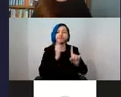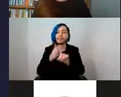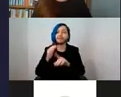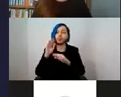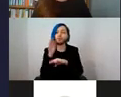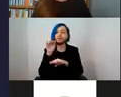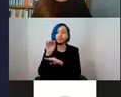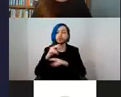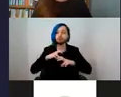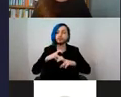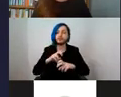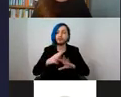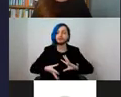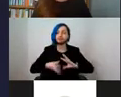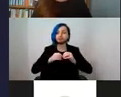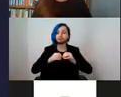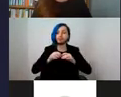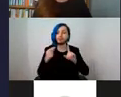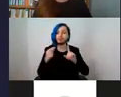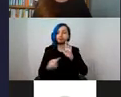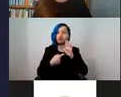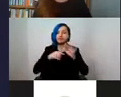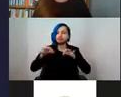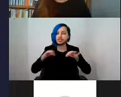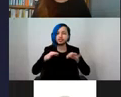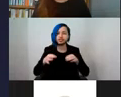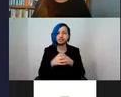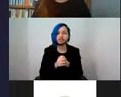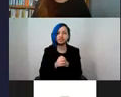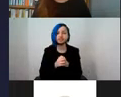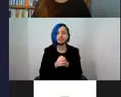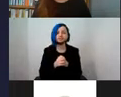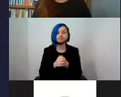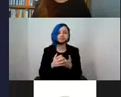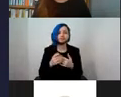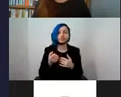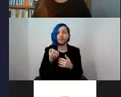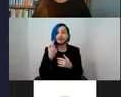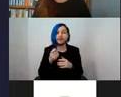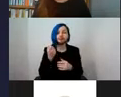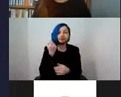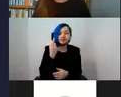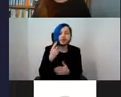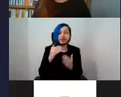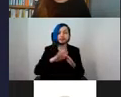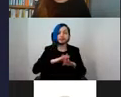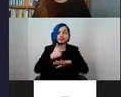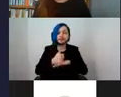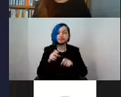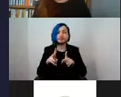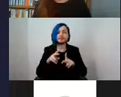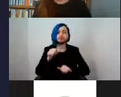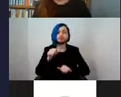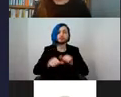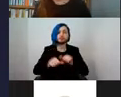priorities and to build understandings of the principles, standards, systems, procedures and literacy required to collect the born digital